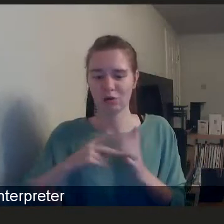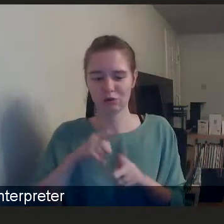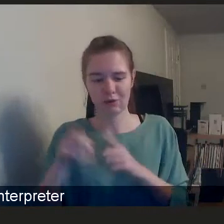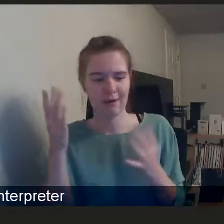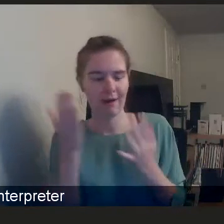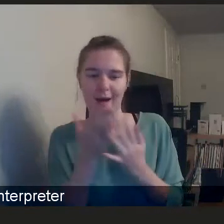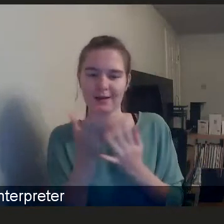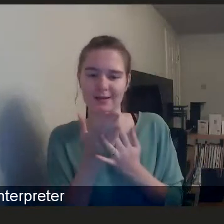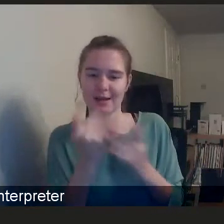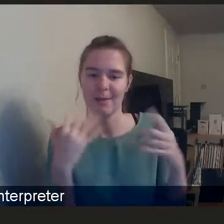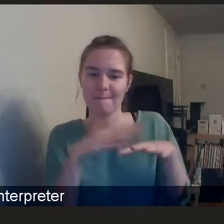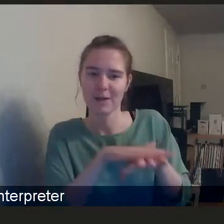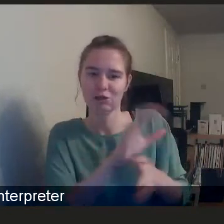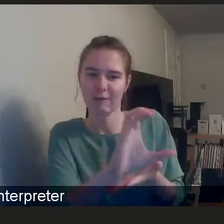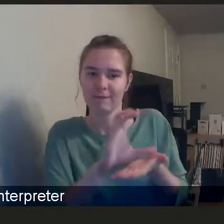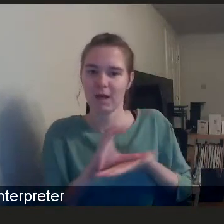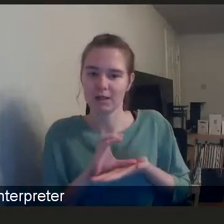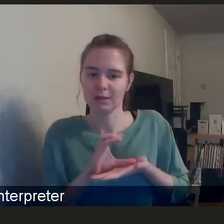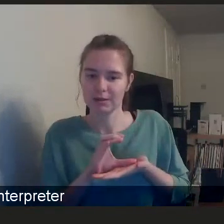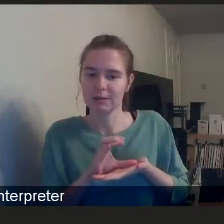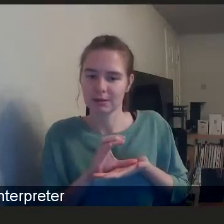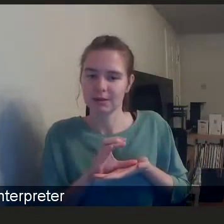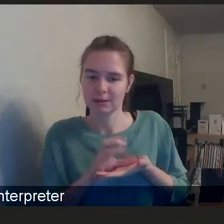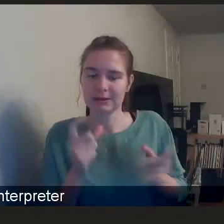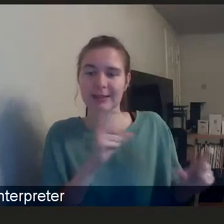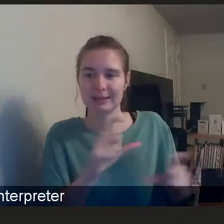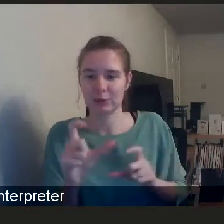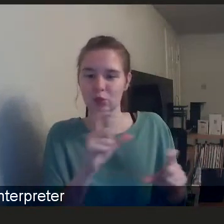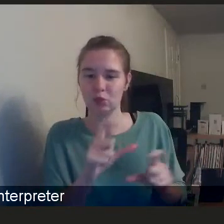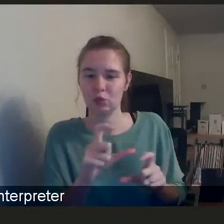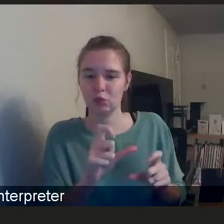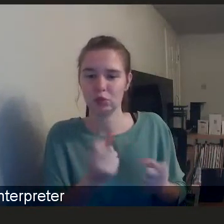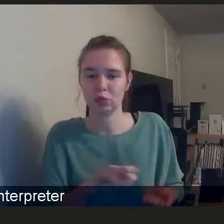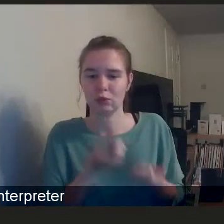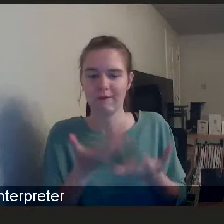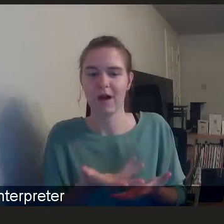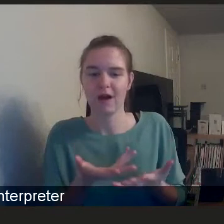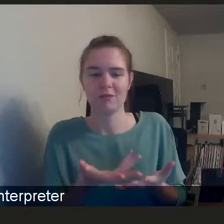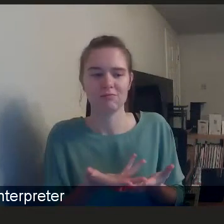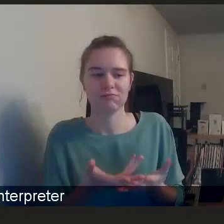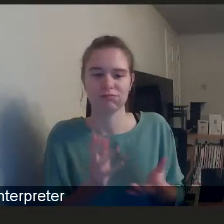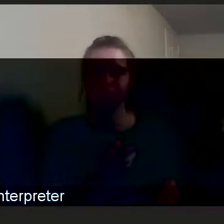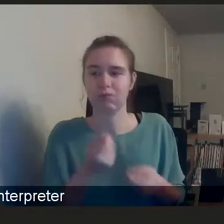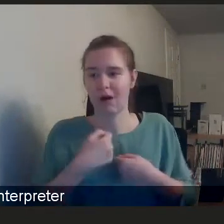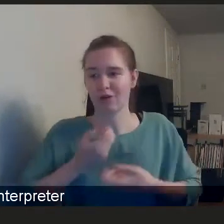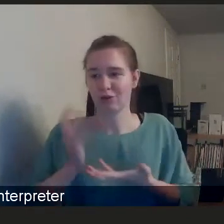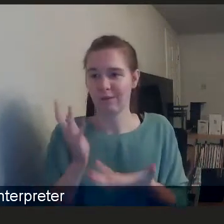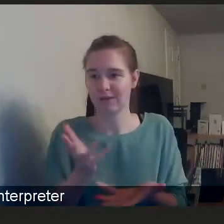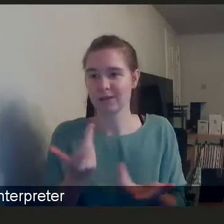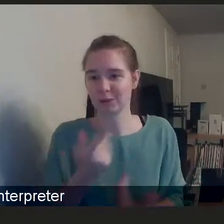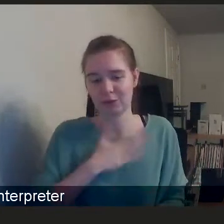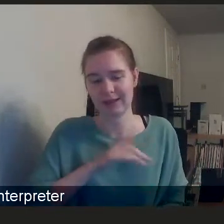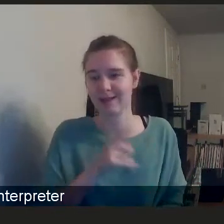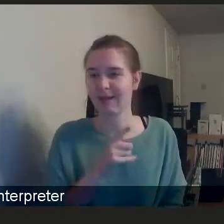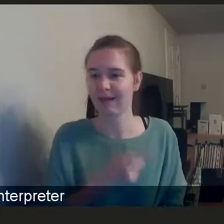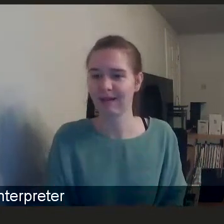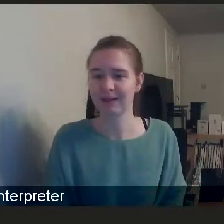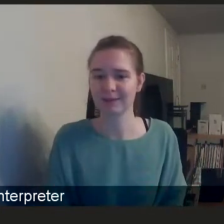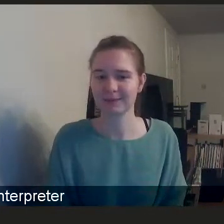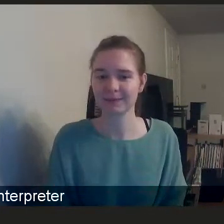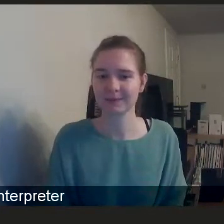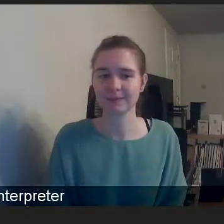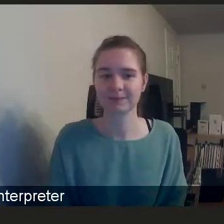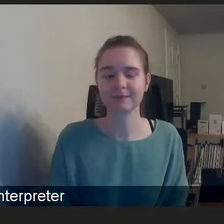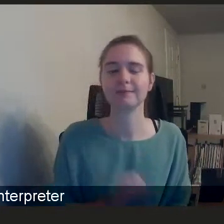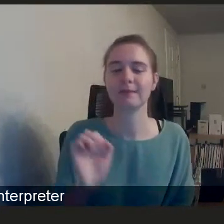mainstream funding, continue to provide kind of long, long term services. Yeah. Yeah. Mark. Mark. Mark.